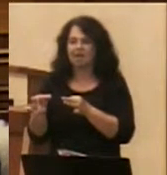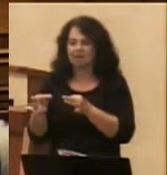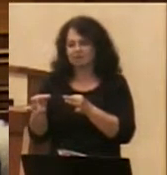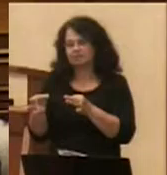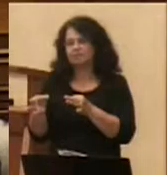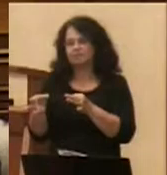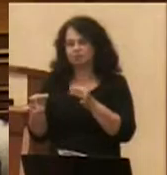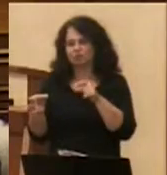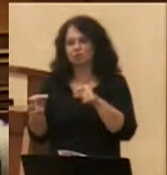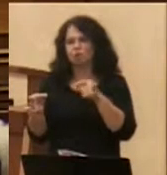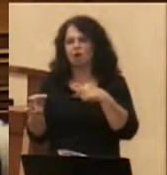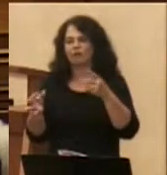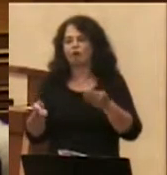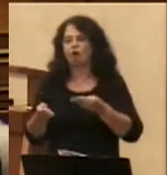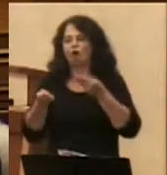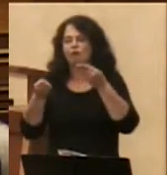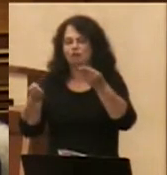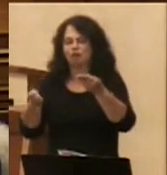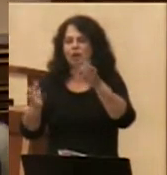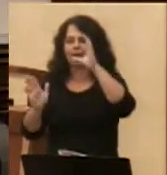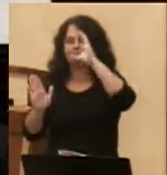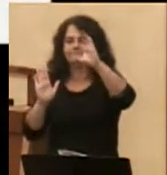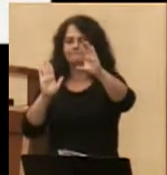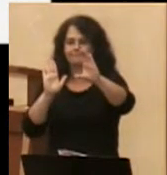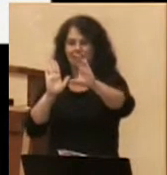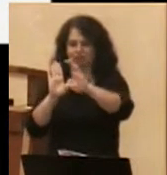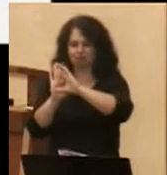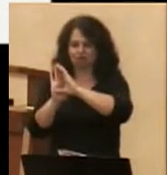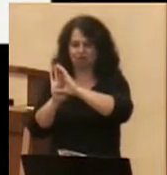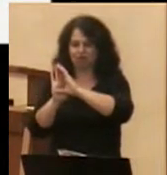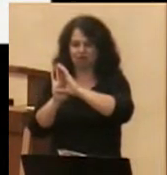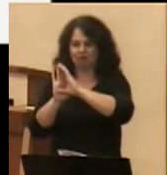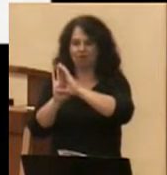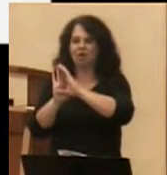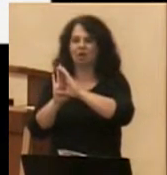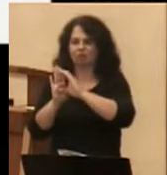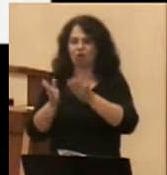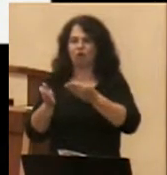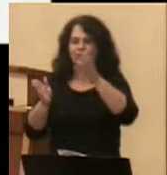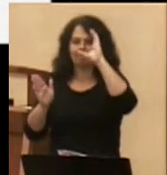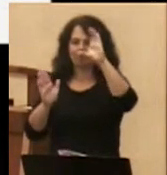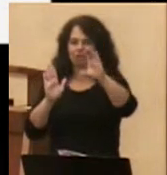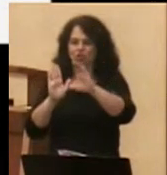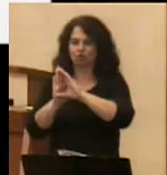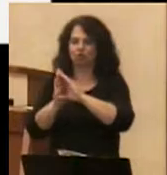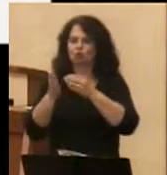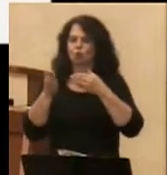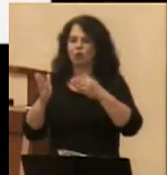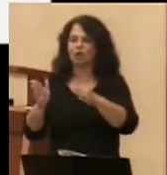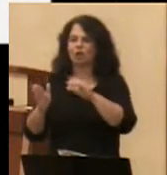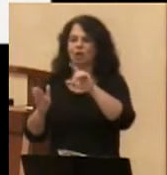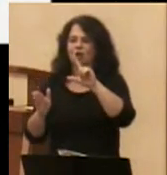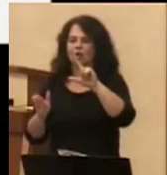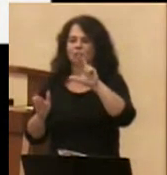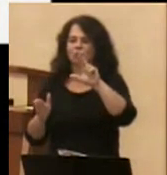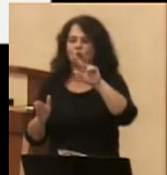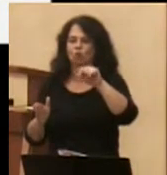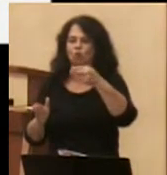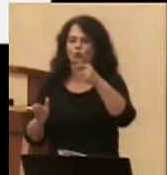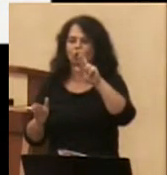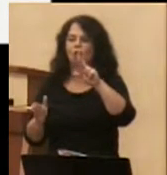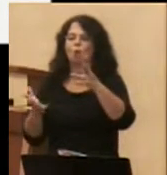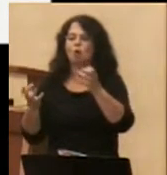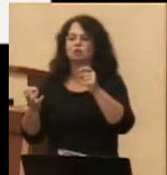offered a picture of Luther's rose the way Luther would want us to see it. I would love you to